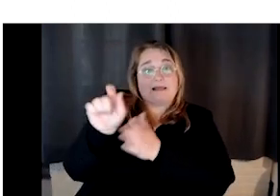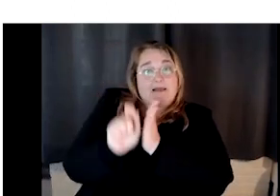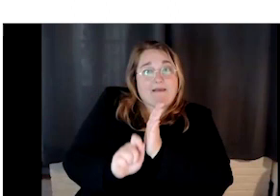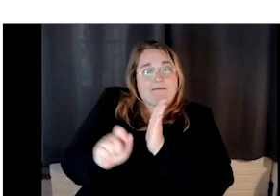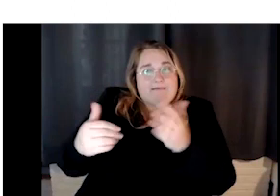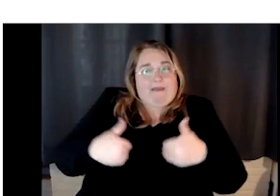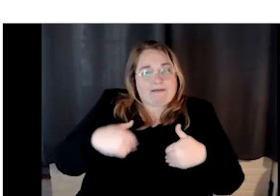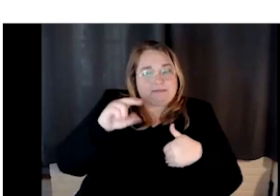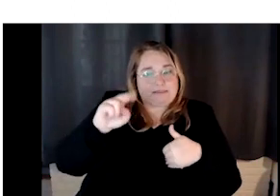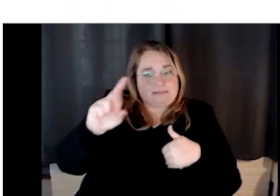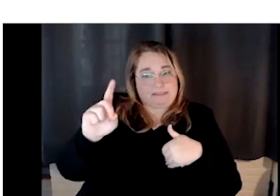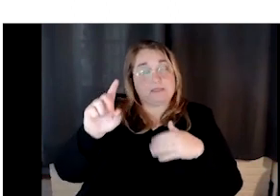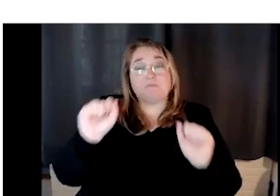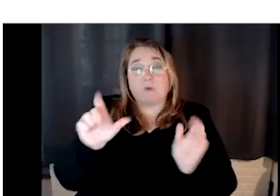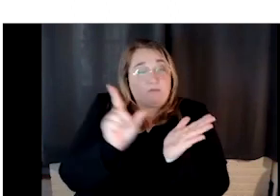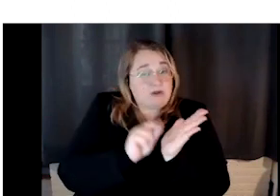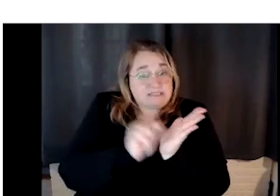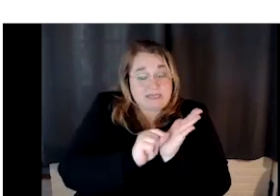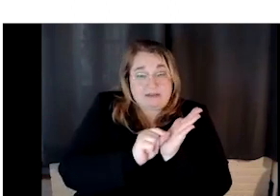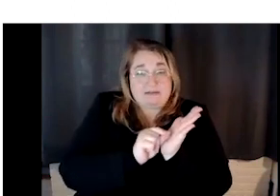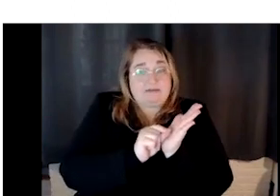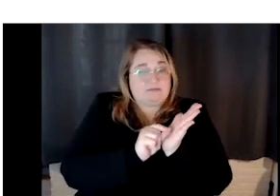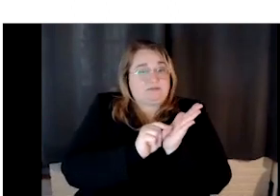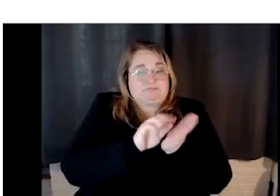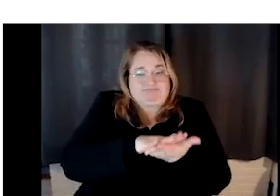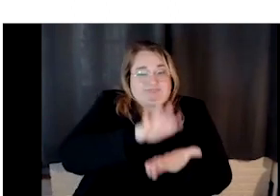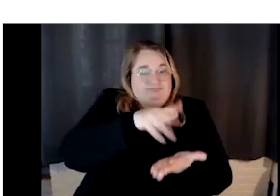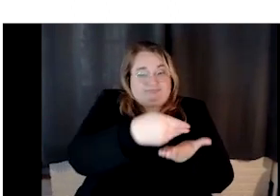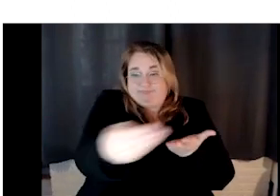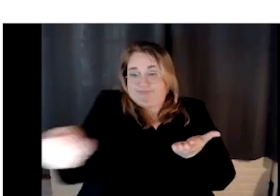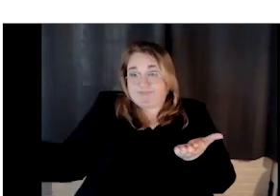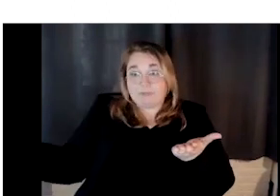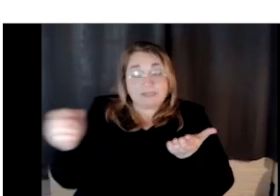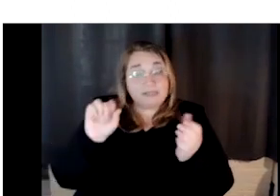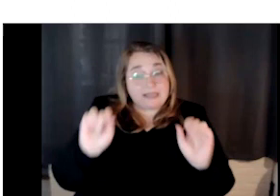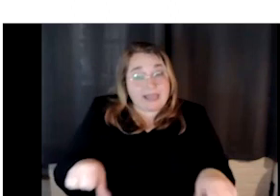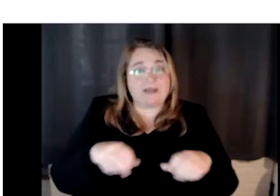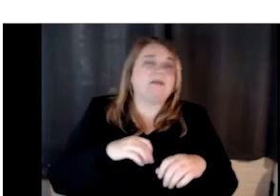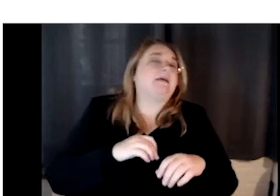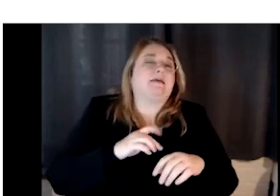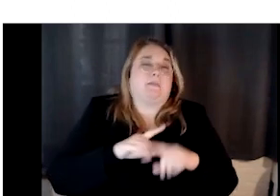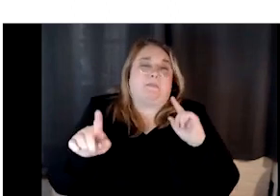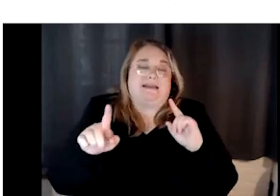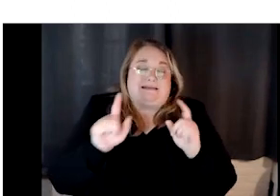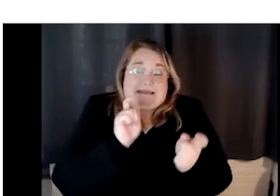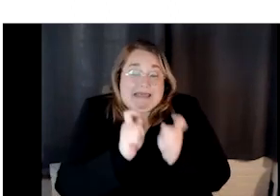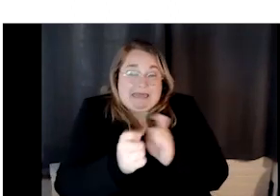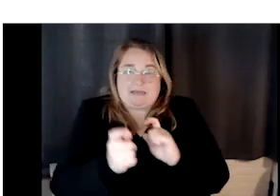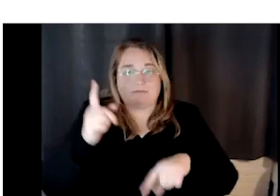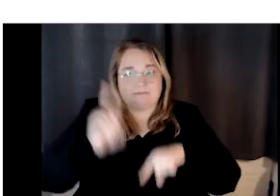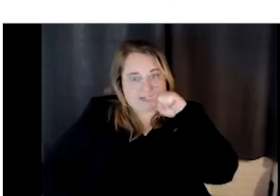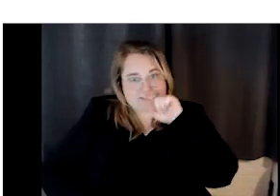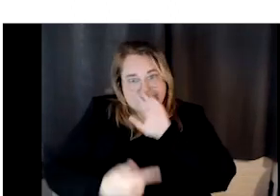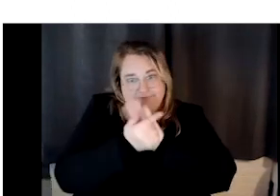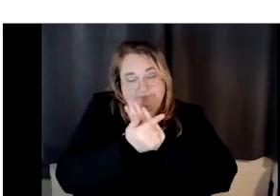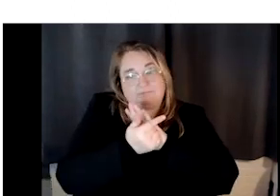is, print out copies of it, give it to all your students. You just cannot make edits to it at all. That's the only difference. Um, uh, so,